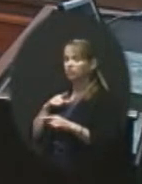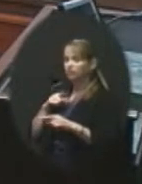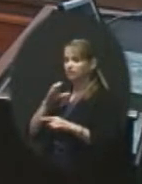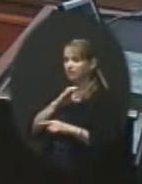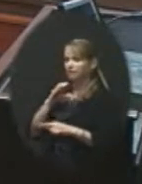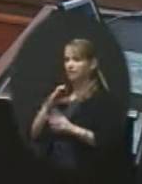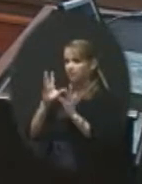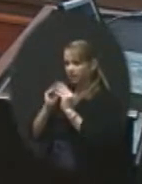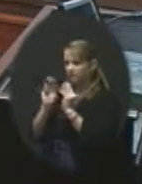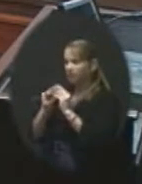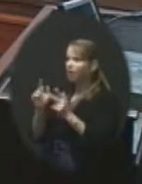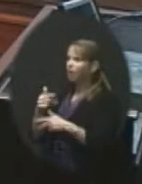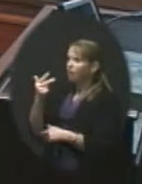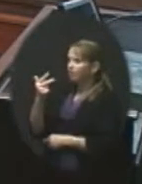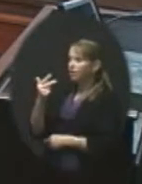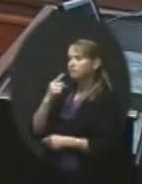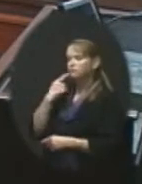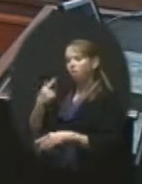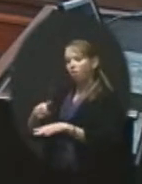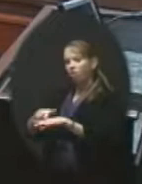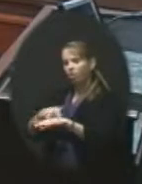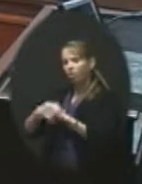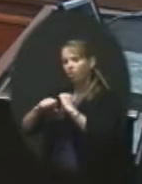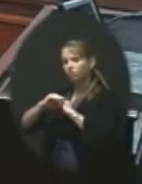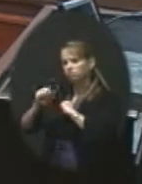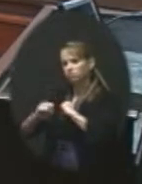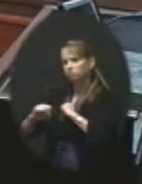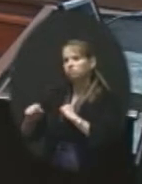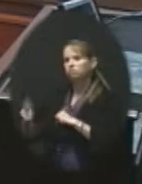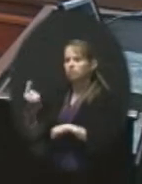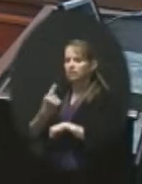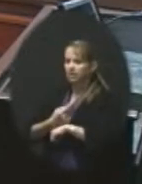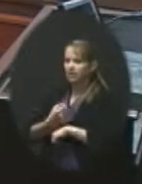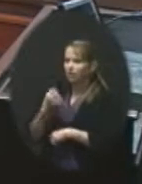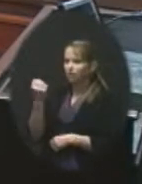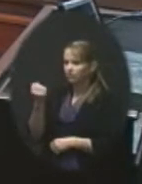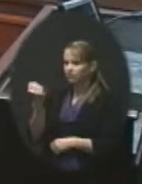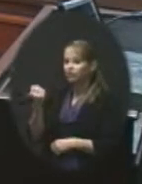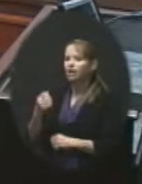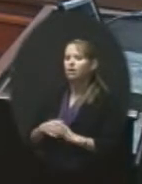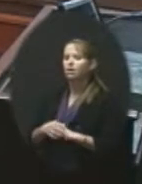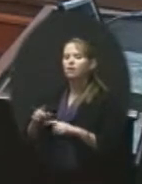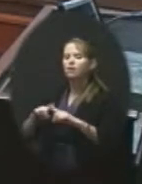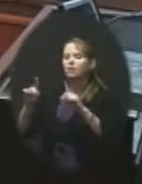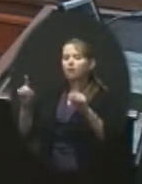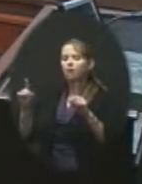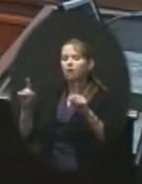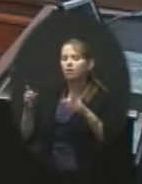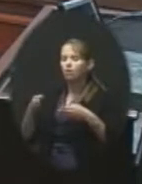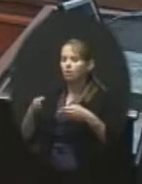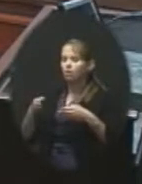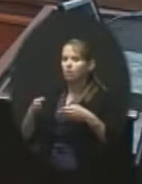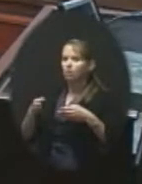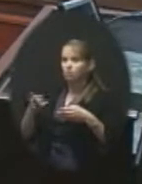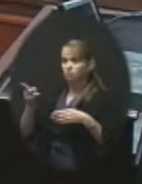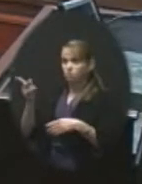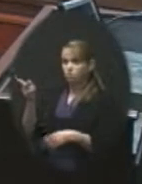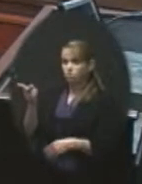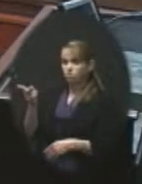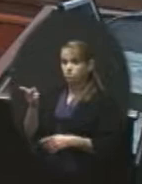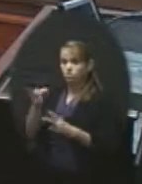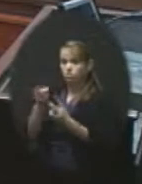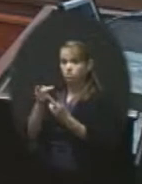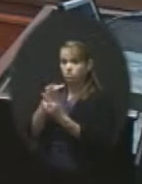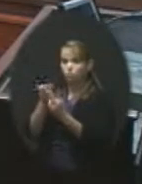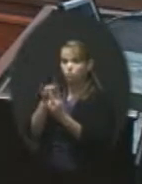very long committee meetings, very long days on the Saturdays. But while those two were very, very important across the